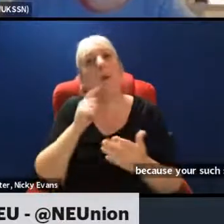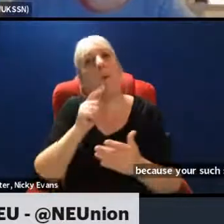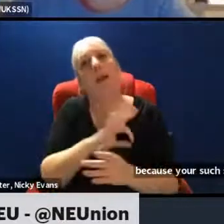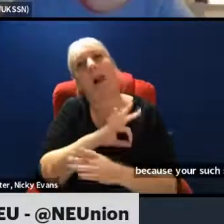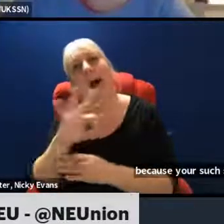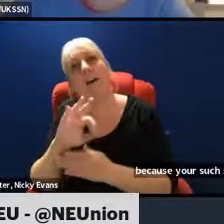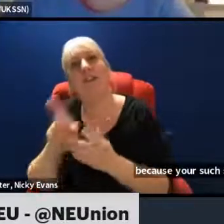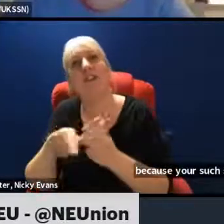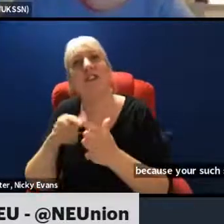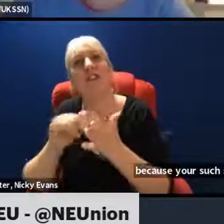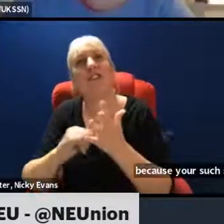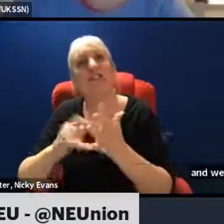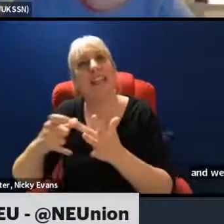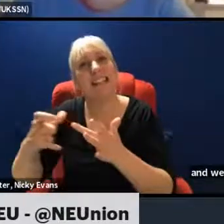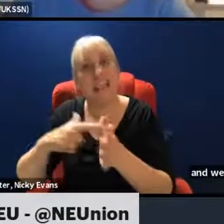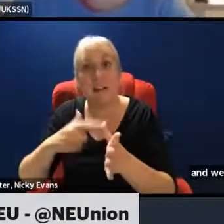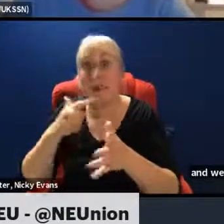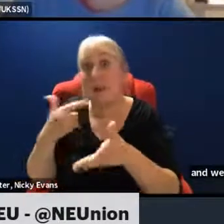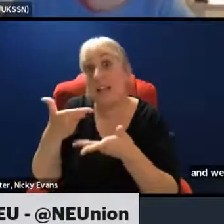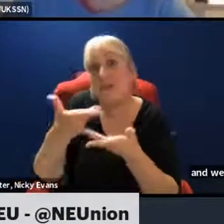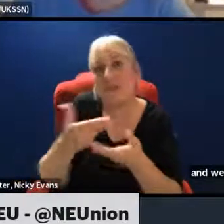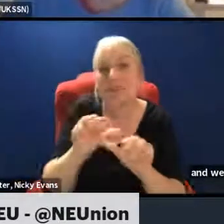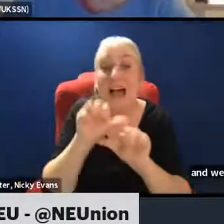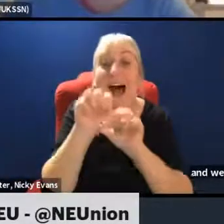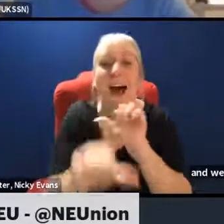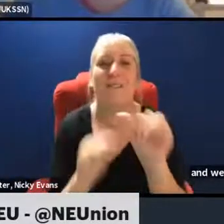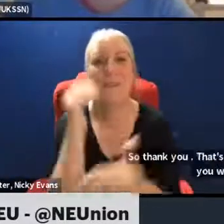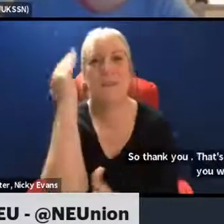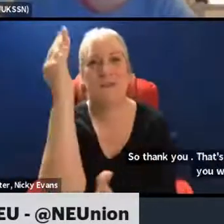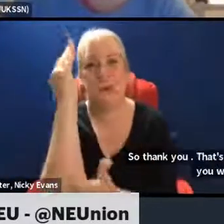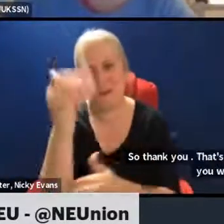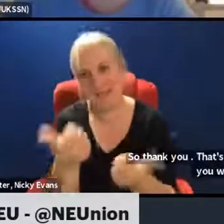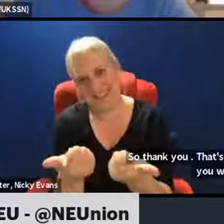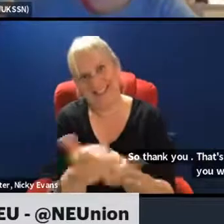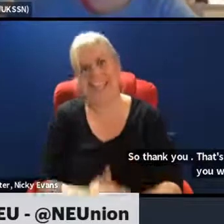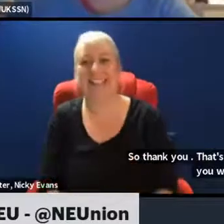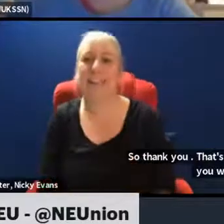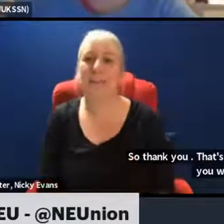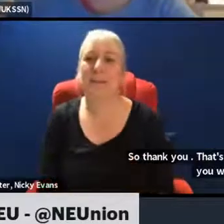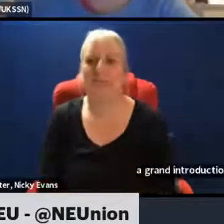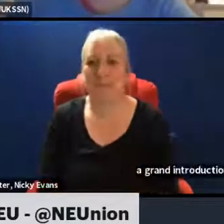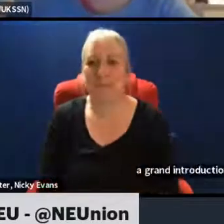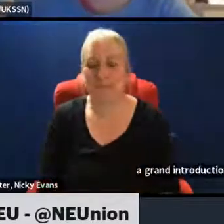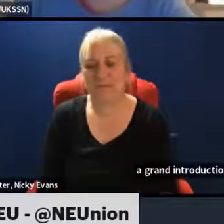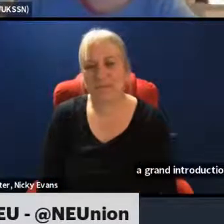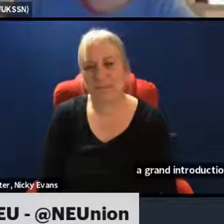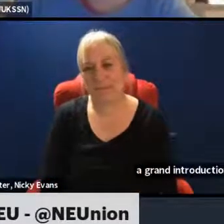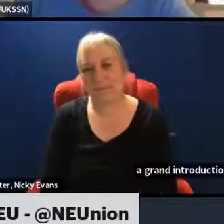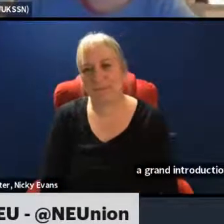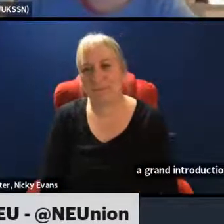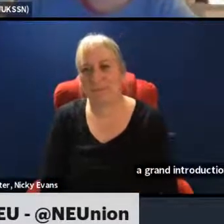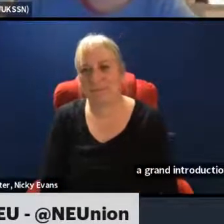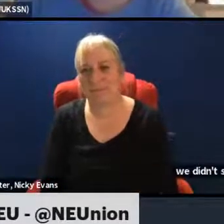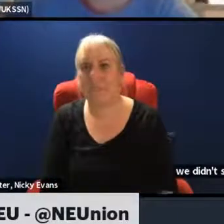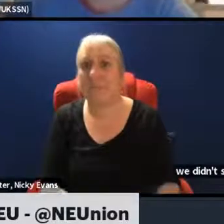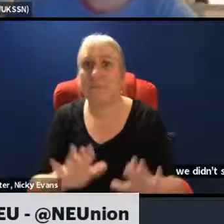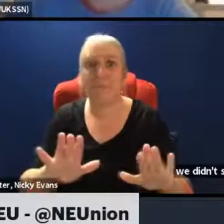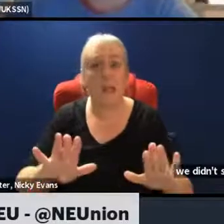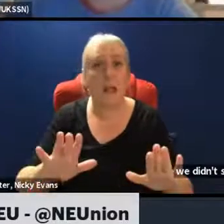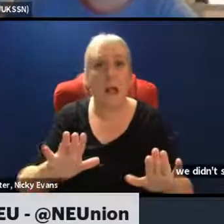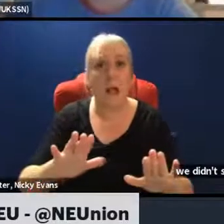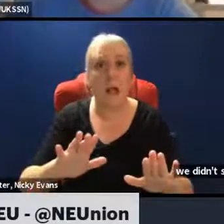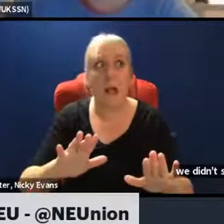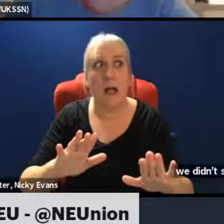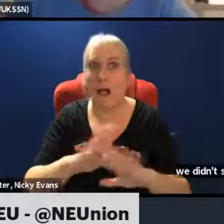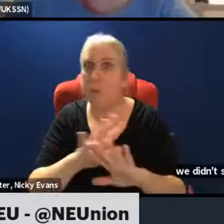do the introduction after you've spoken instead. So Jessica, I wasn't expecting to